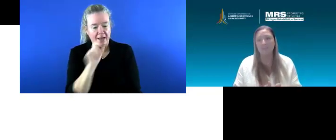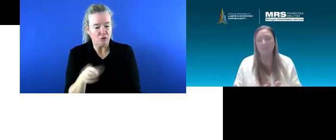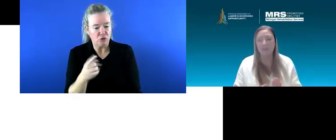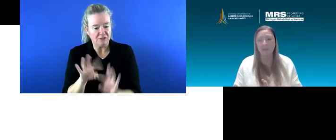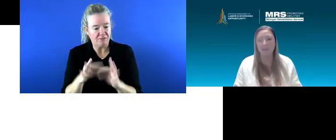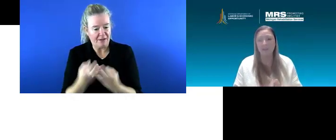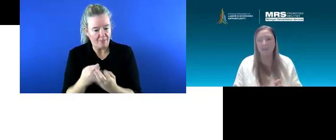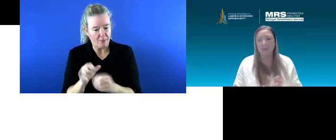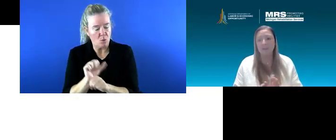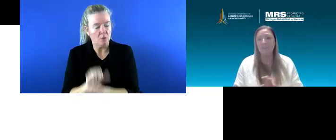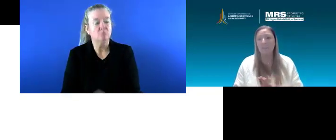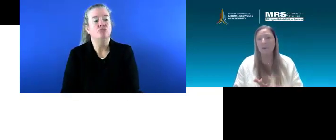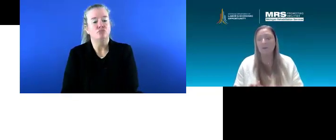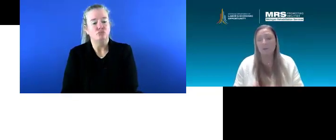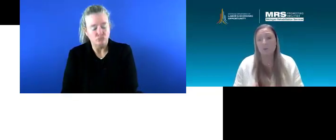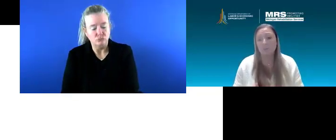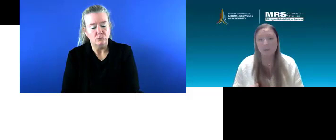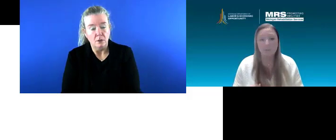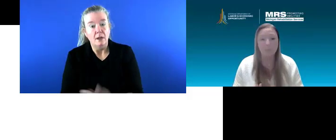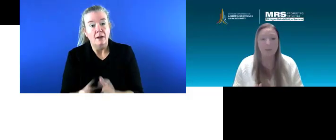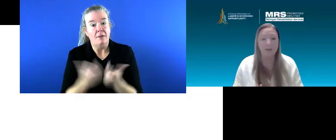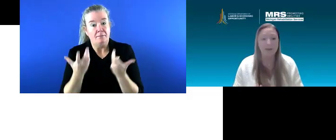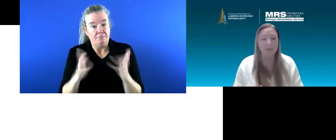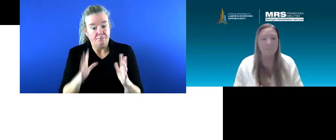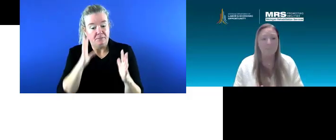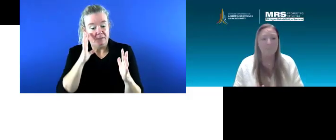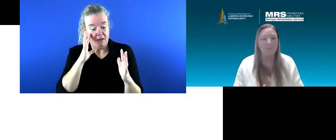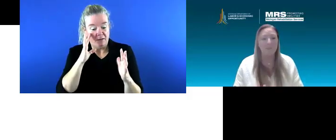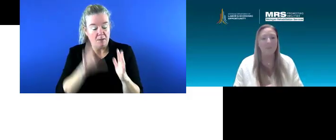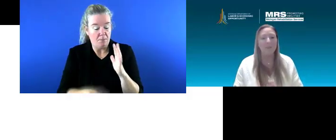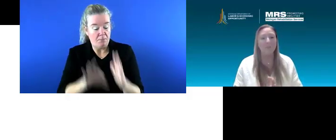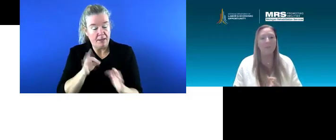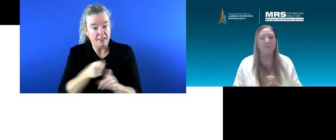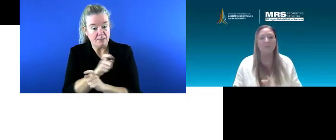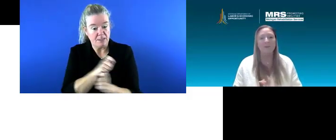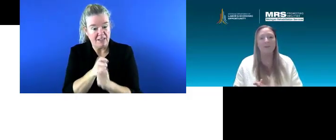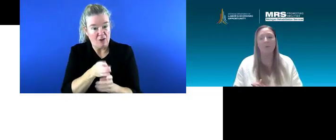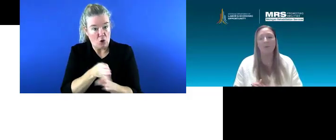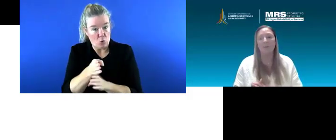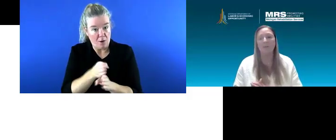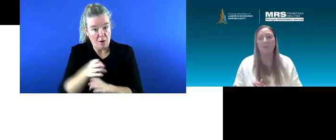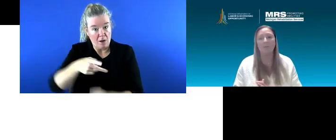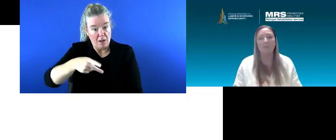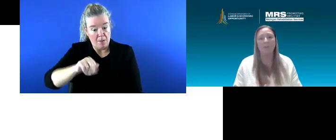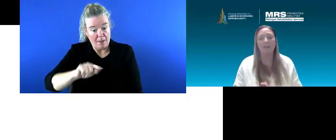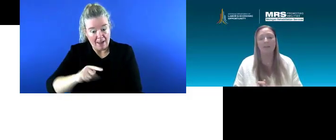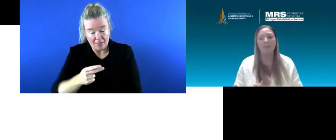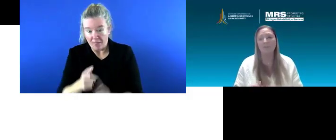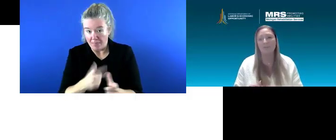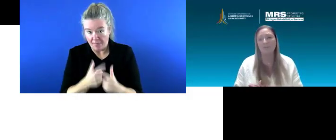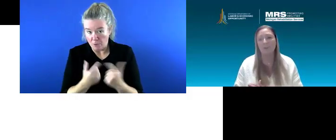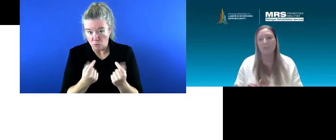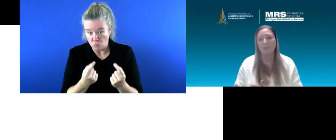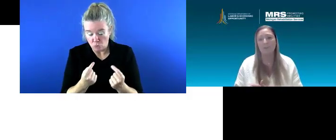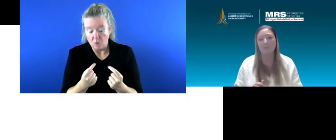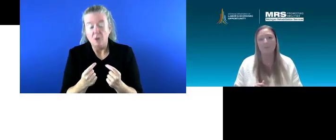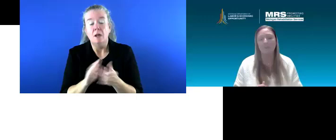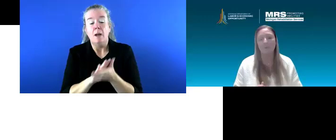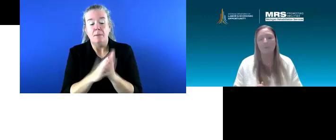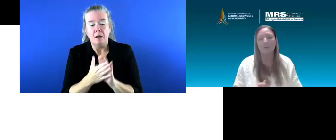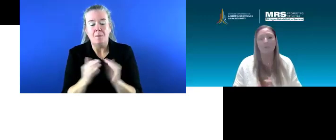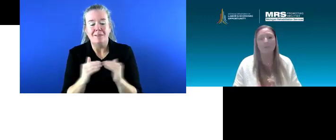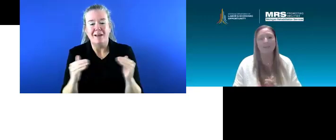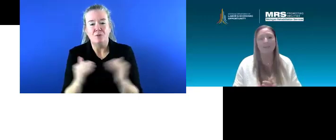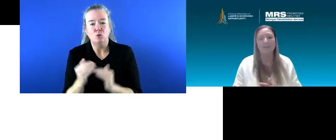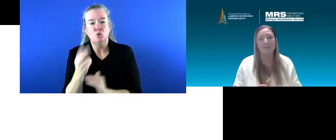they identify a somewhat of a career path, then we can start going into that level two of services,